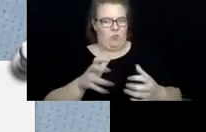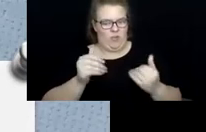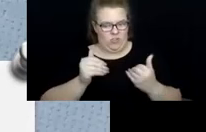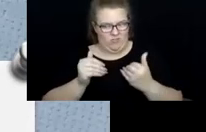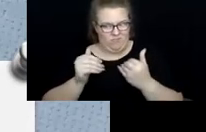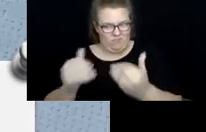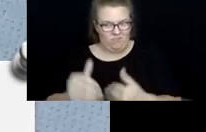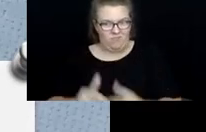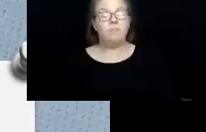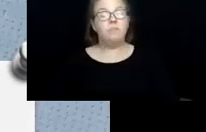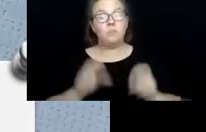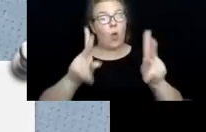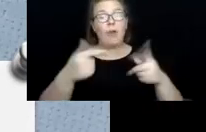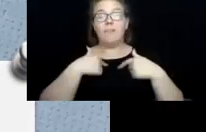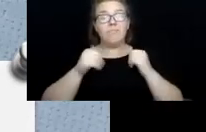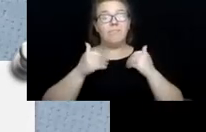Okay, I'll keep talking.